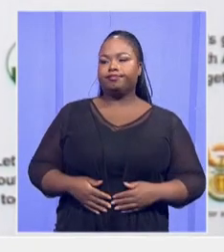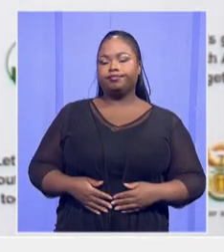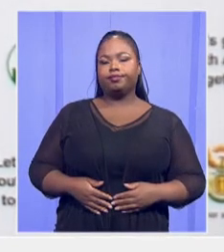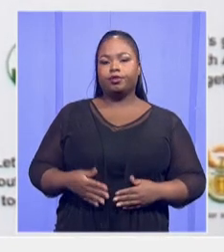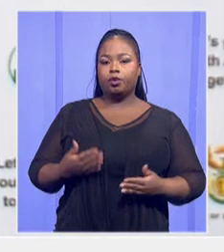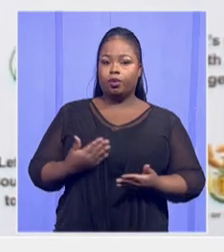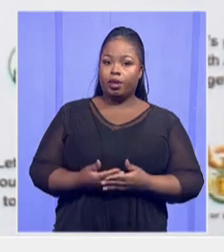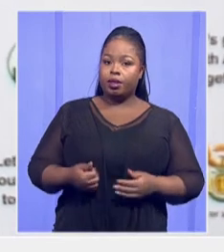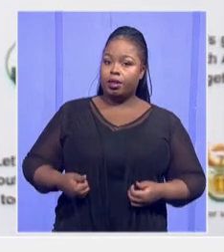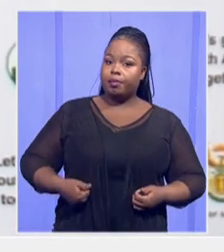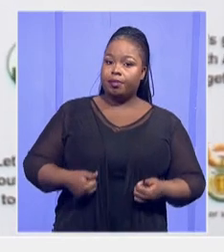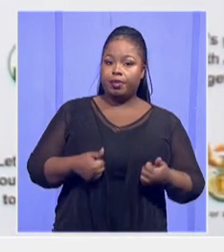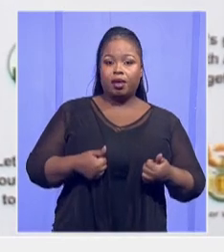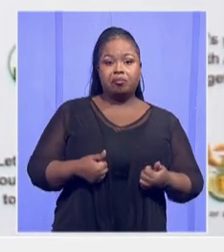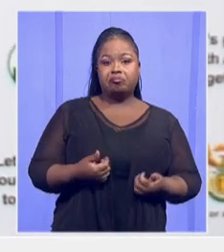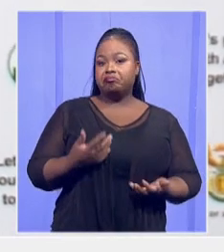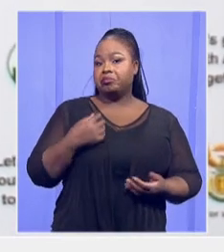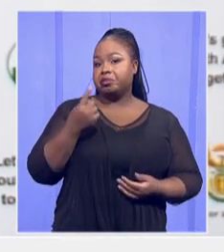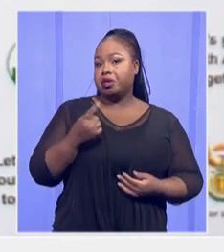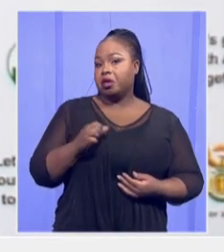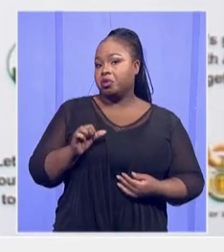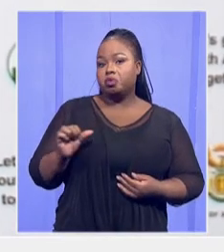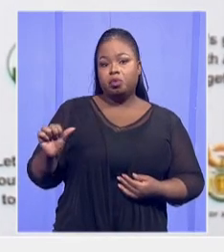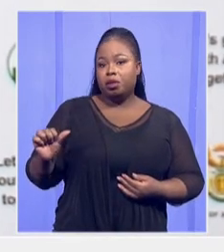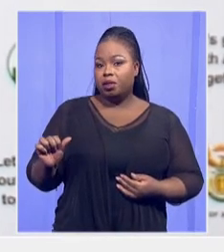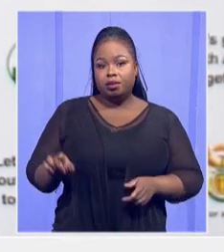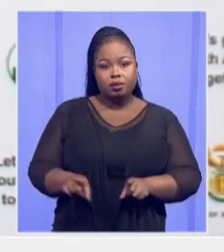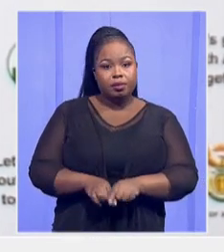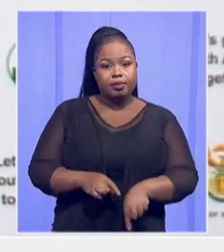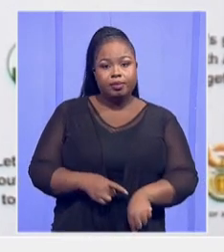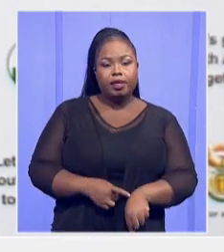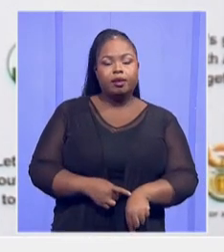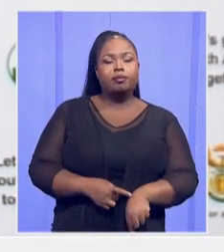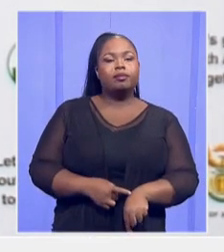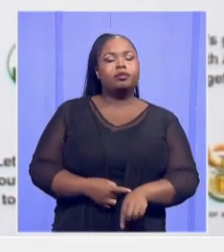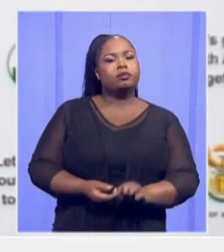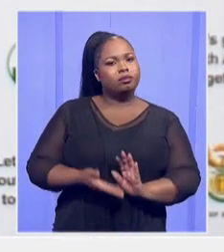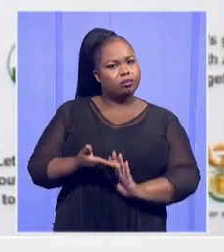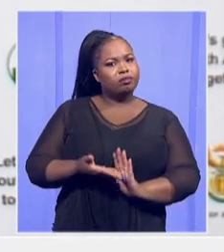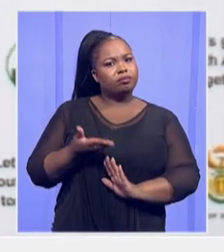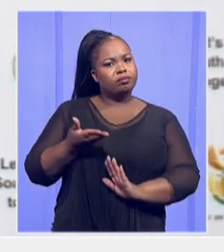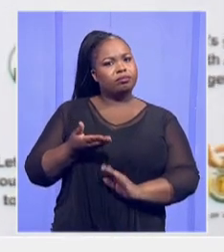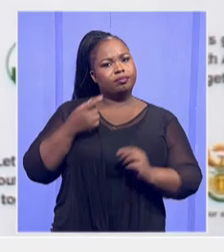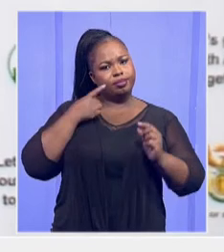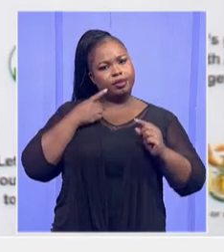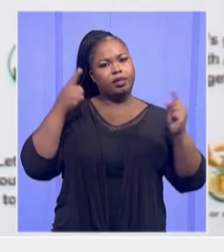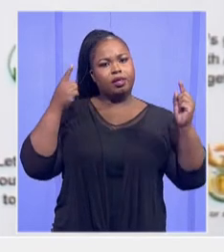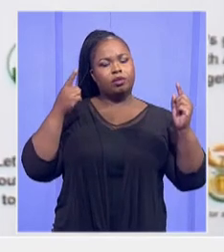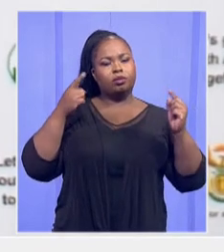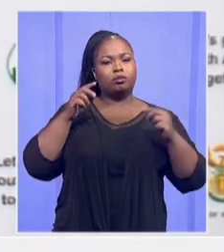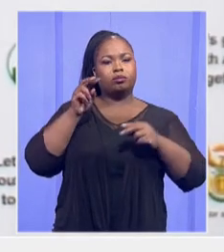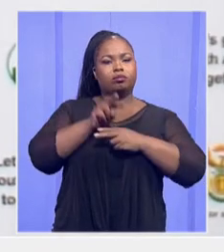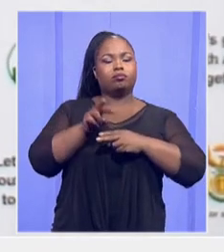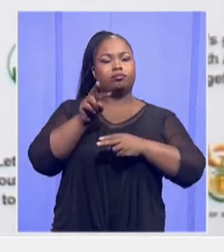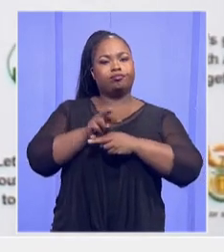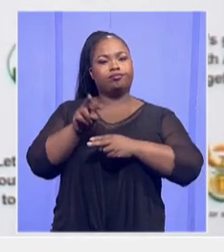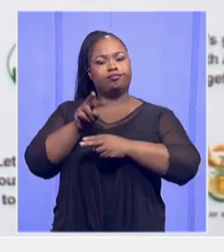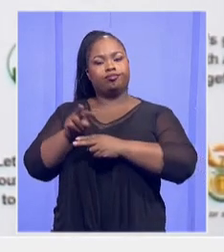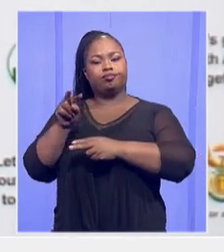whether it be next week, this time, to feedback to the nation on the monitoring work